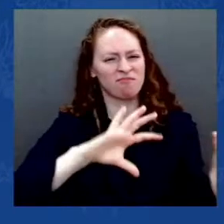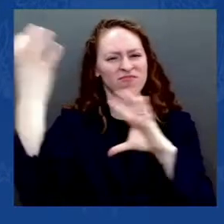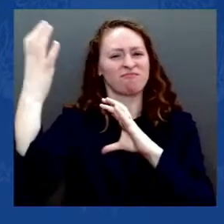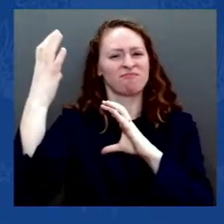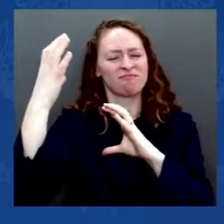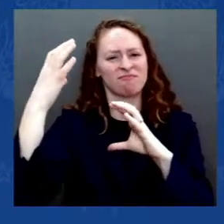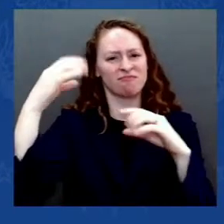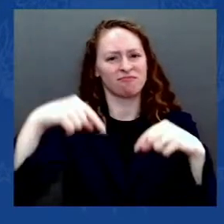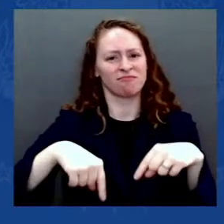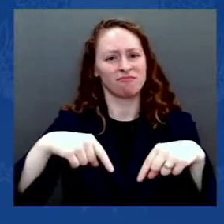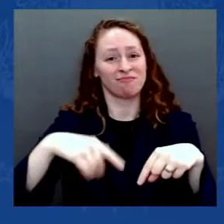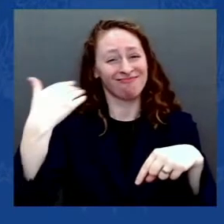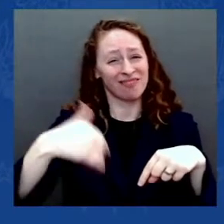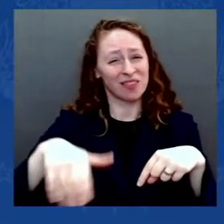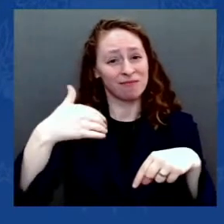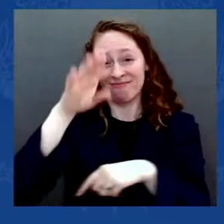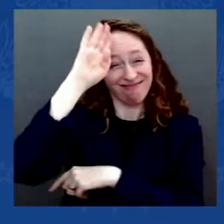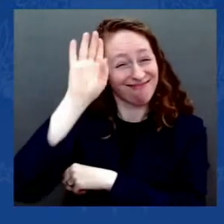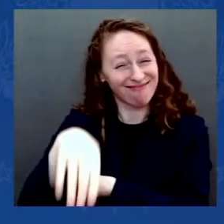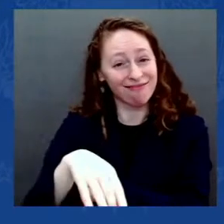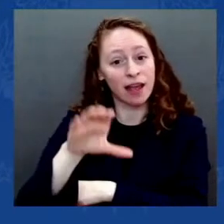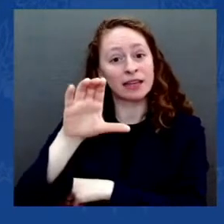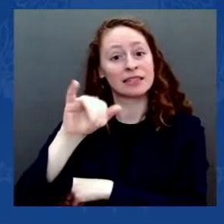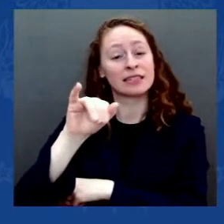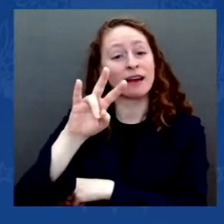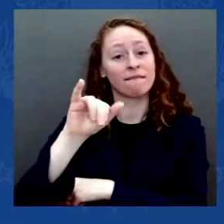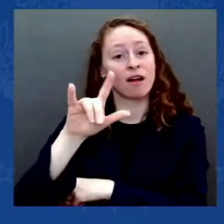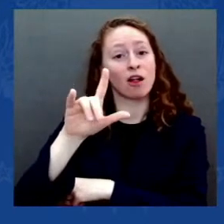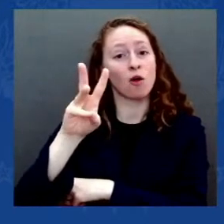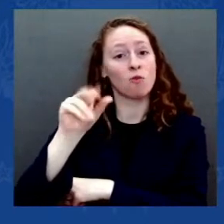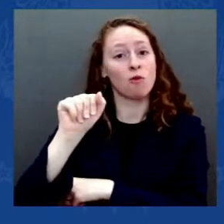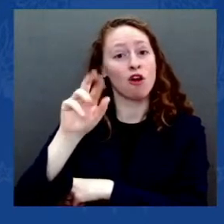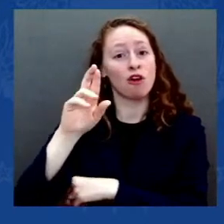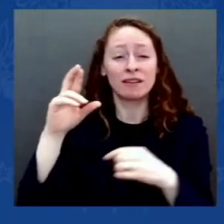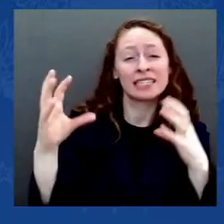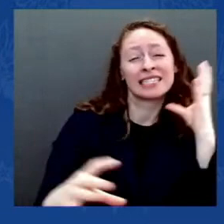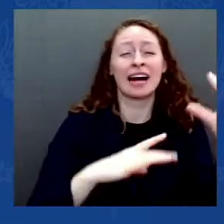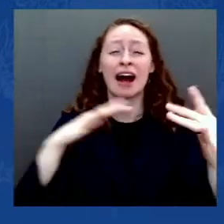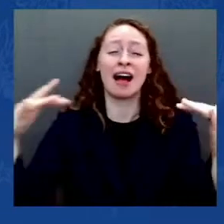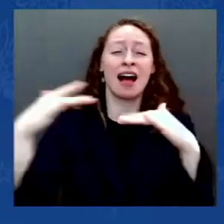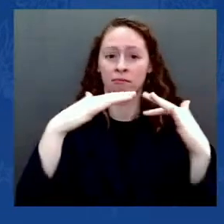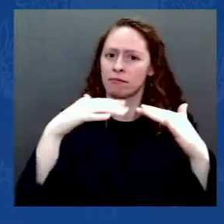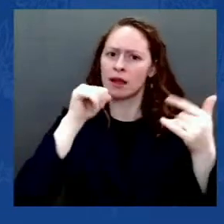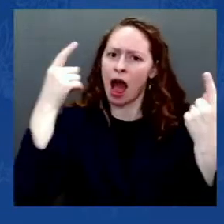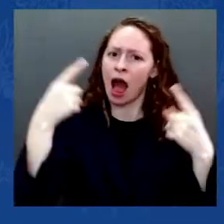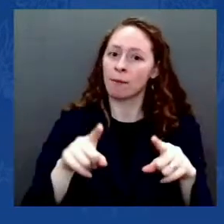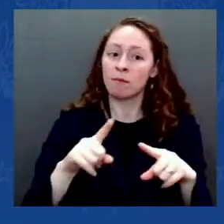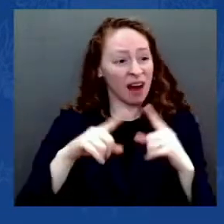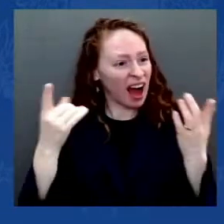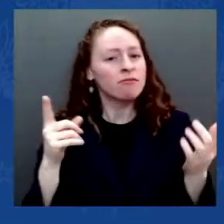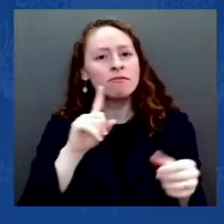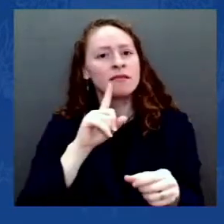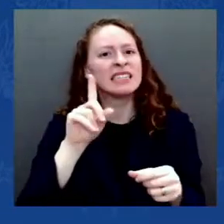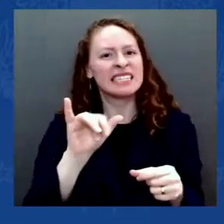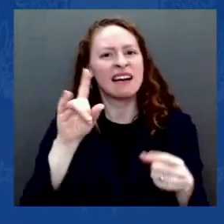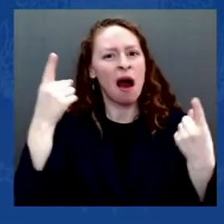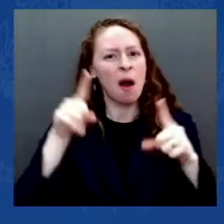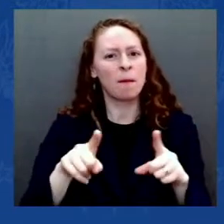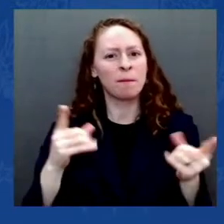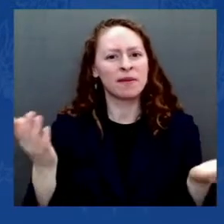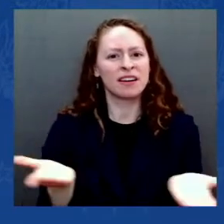But it happened here in 2021. What else do you see? A mob